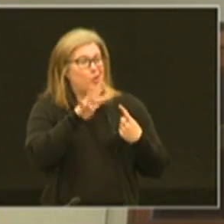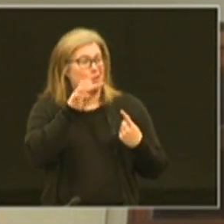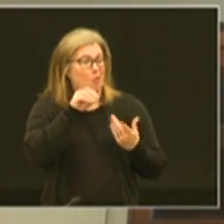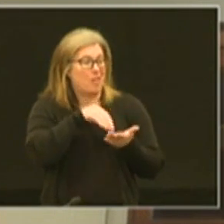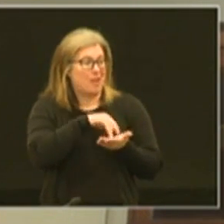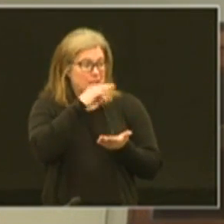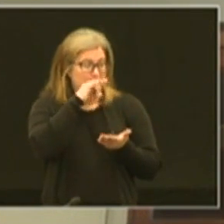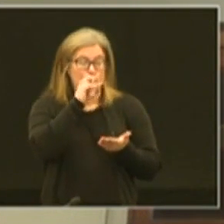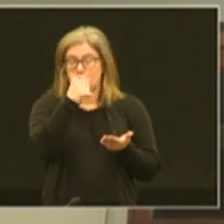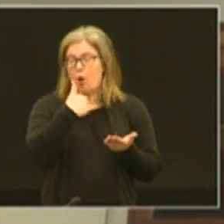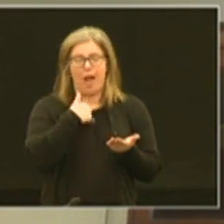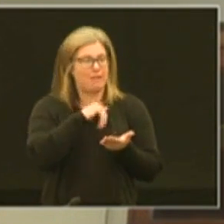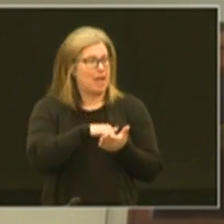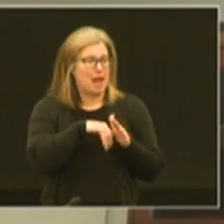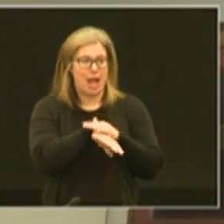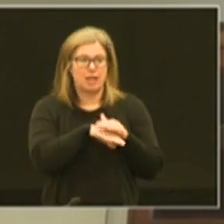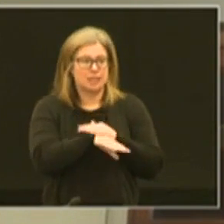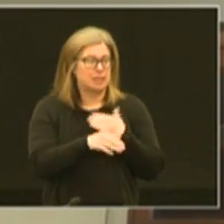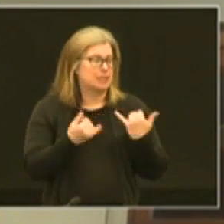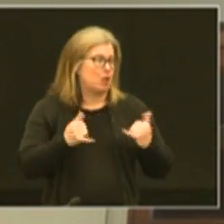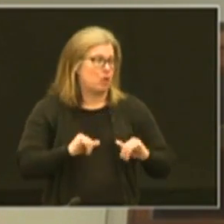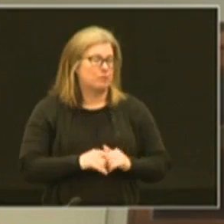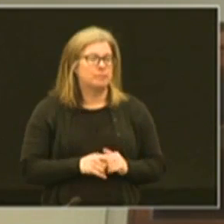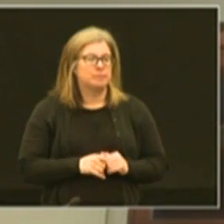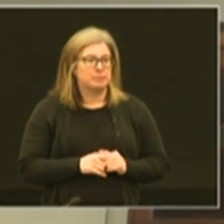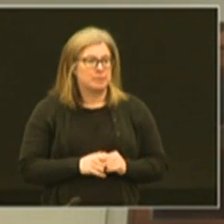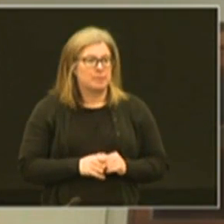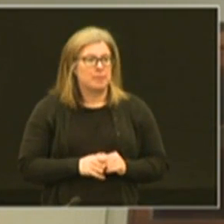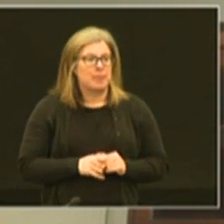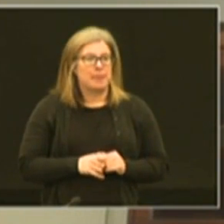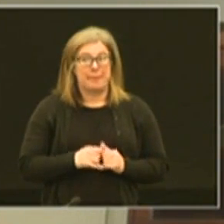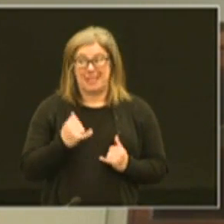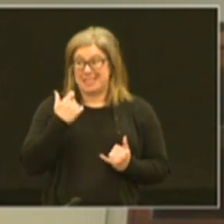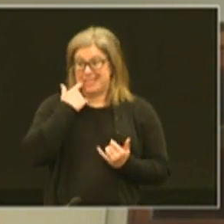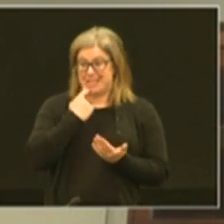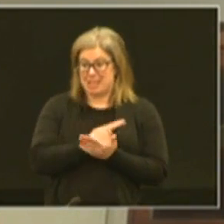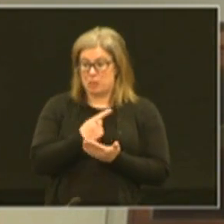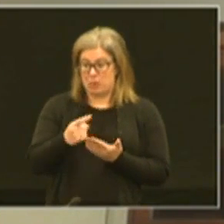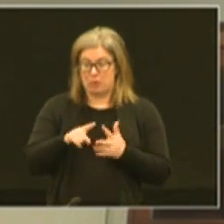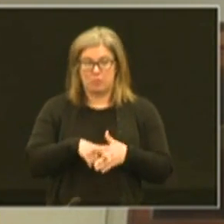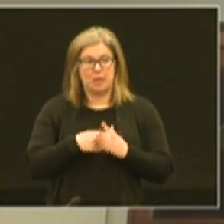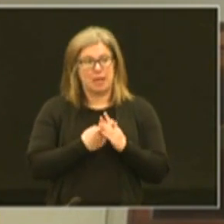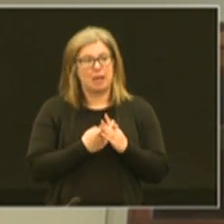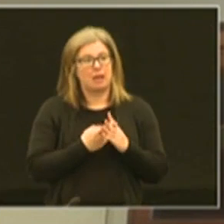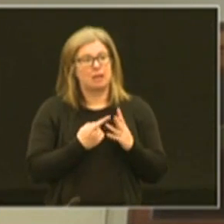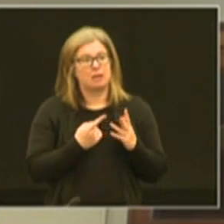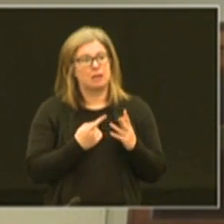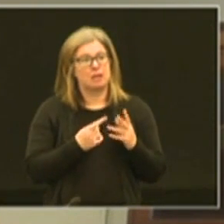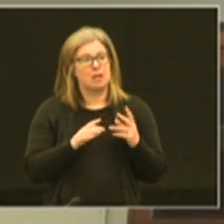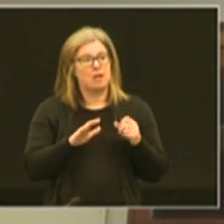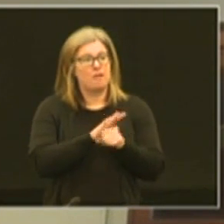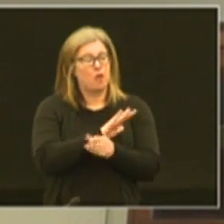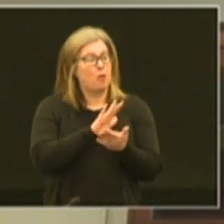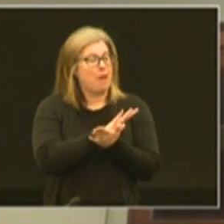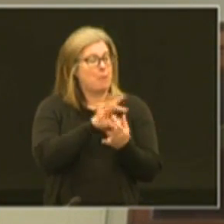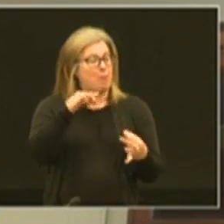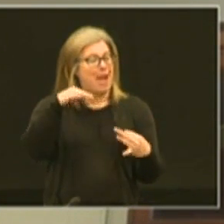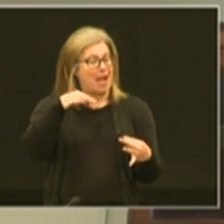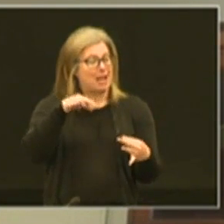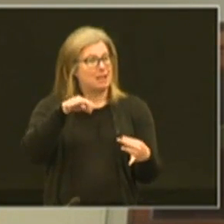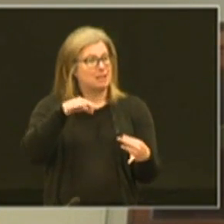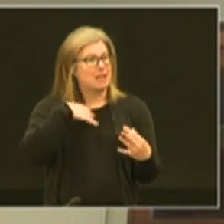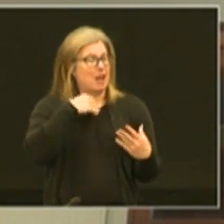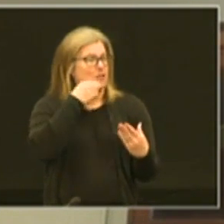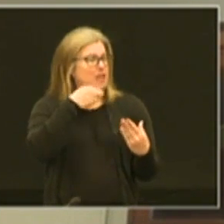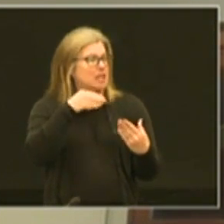,000 kids who don't have that access we just this week we've begun the full paper packets at our